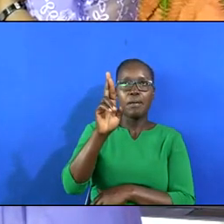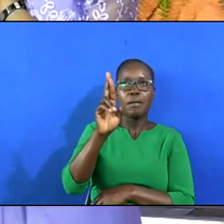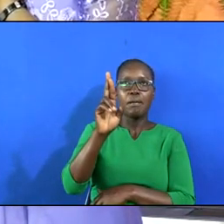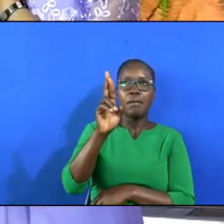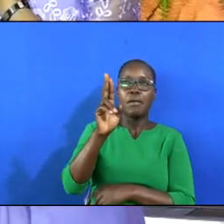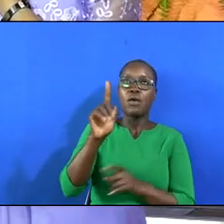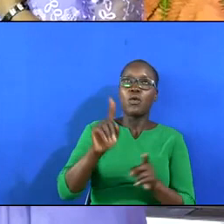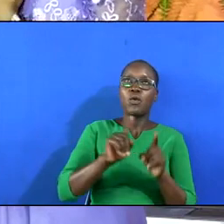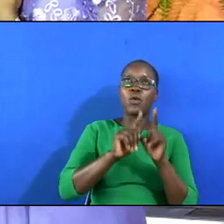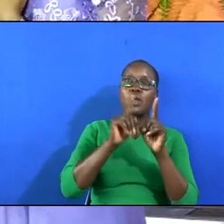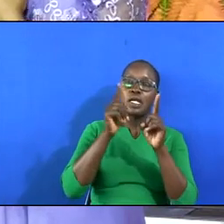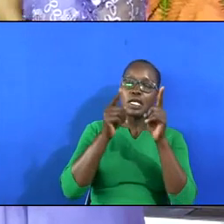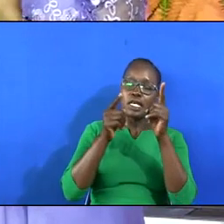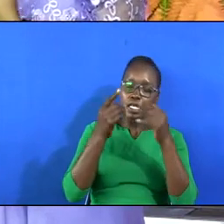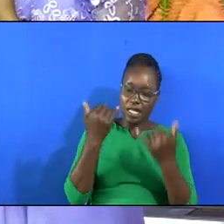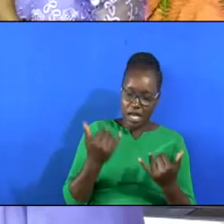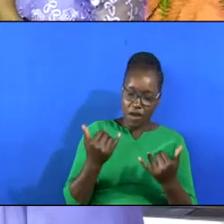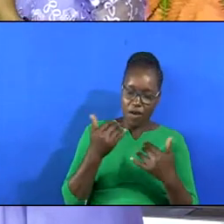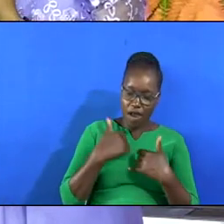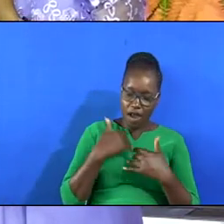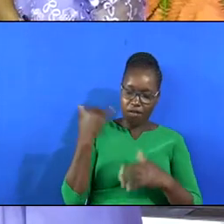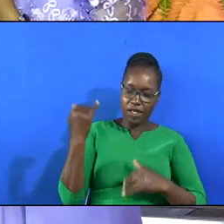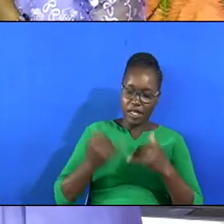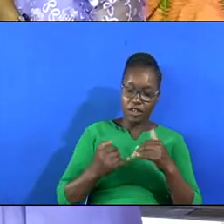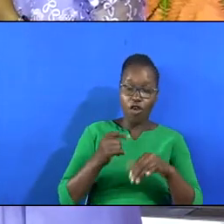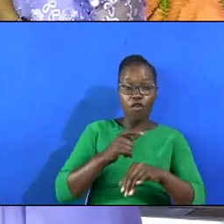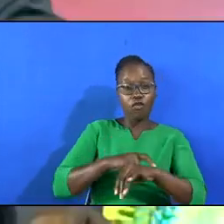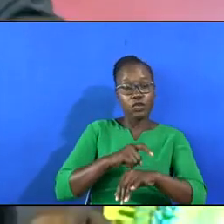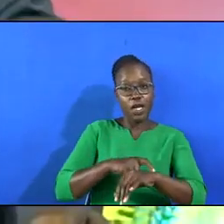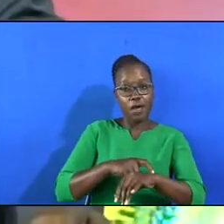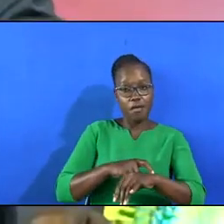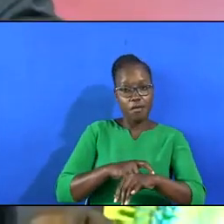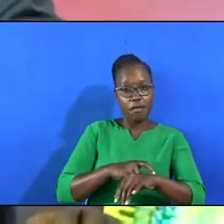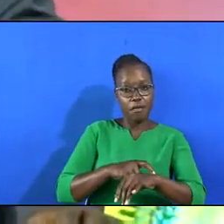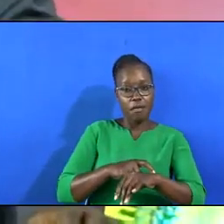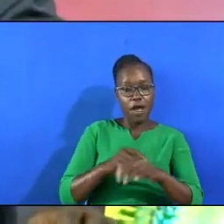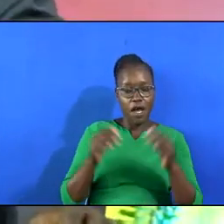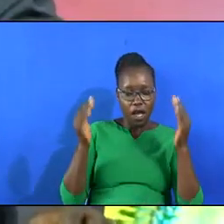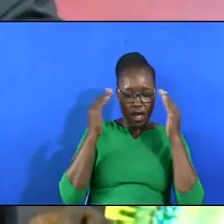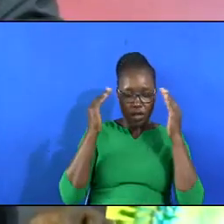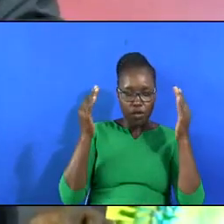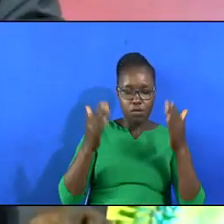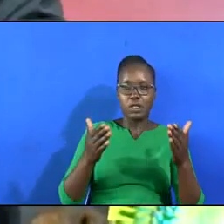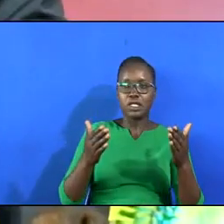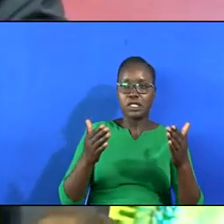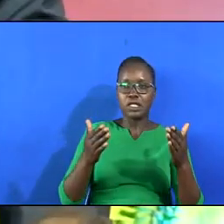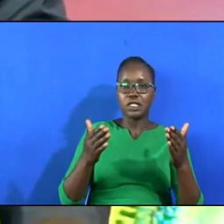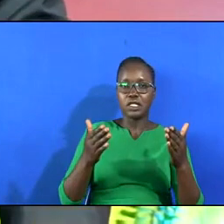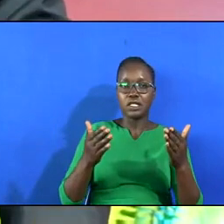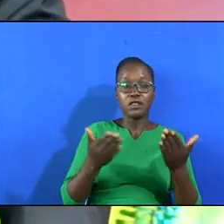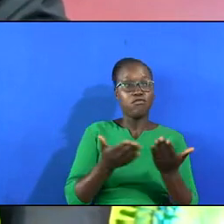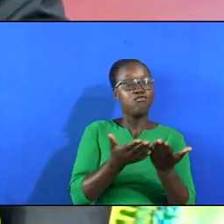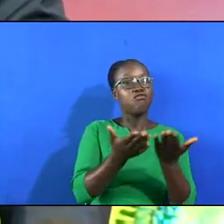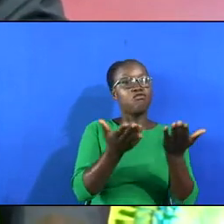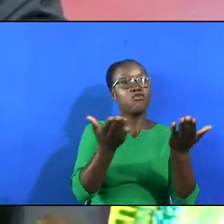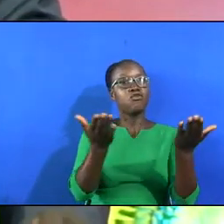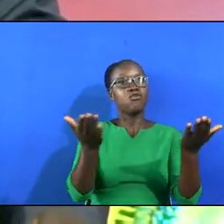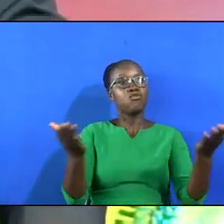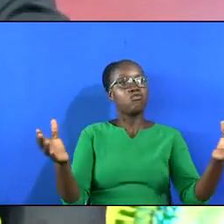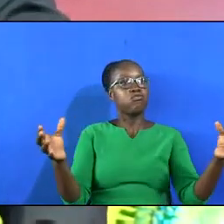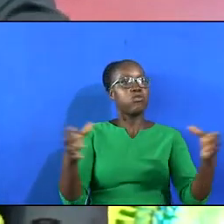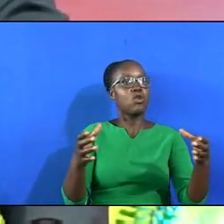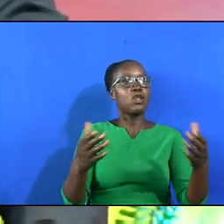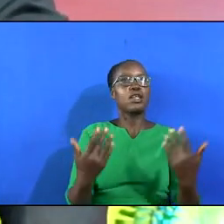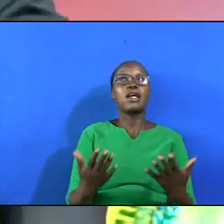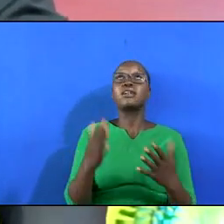As we come to the end of this session I commit I This flock into your